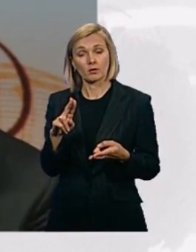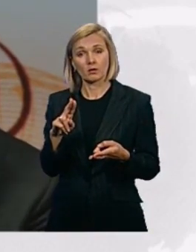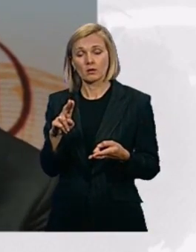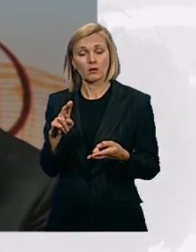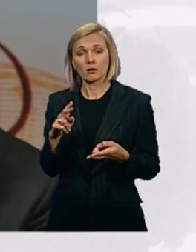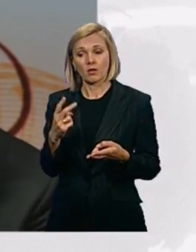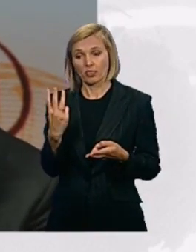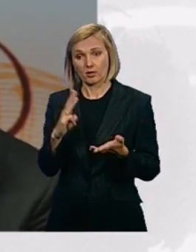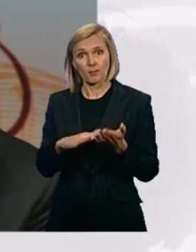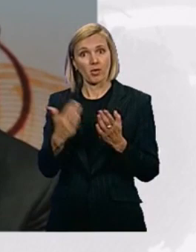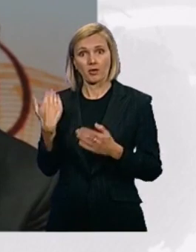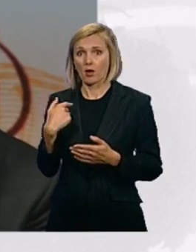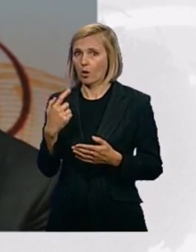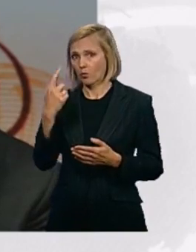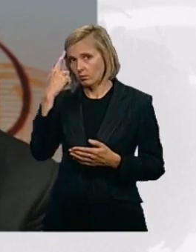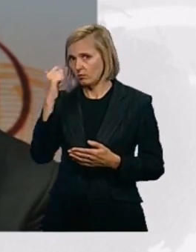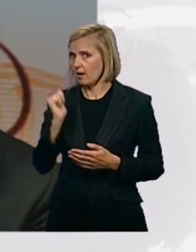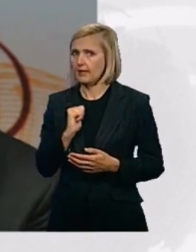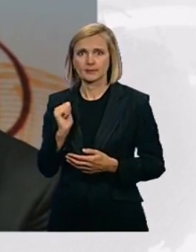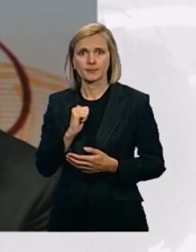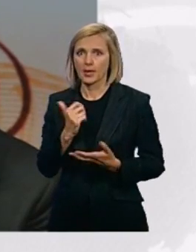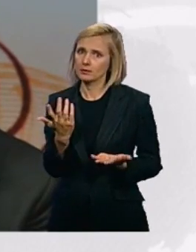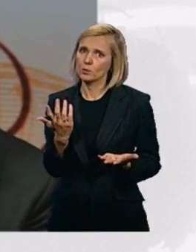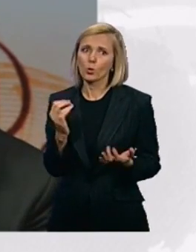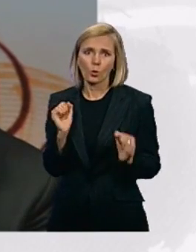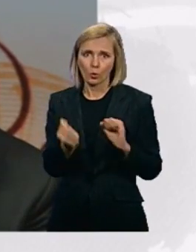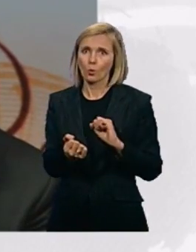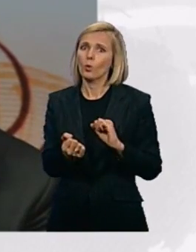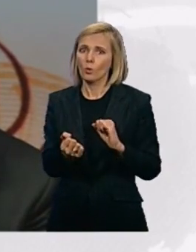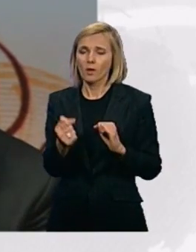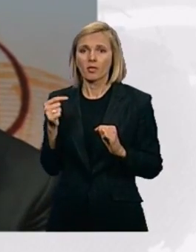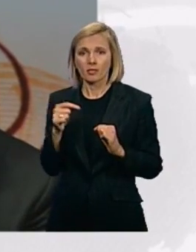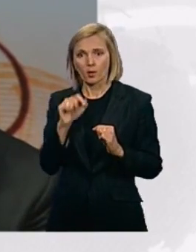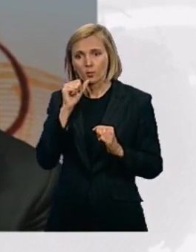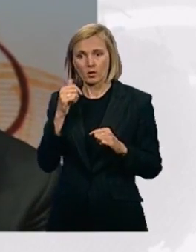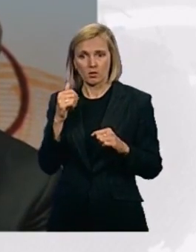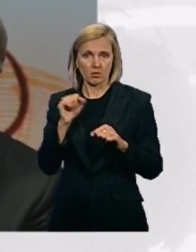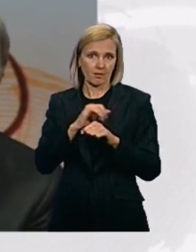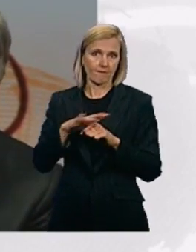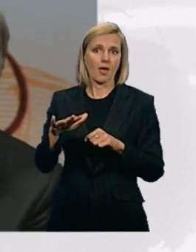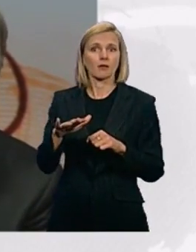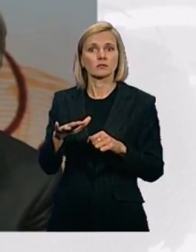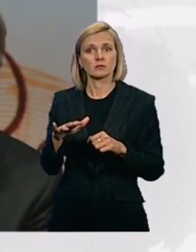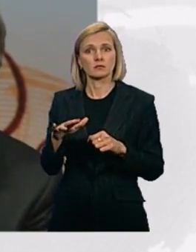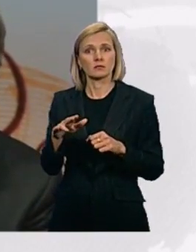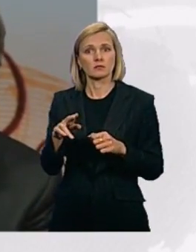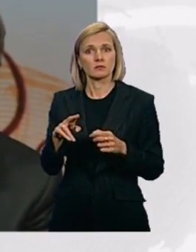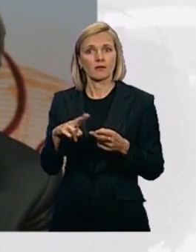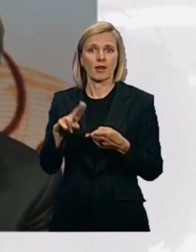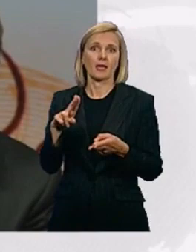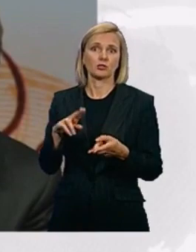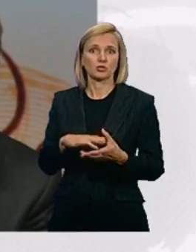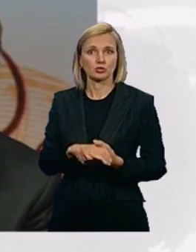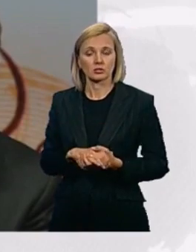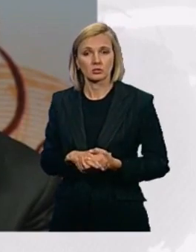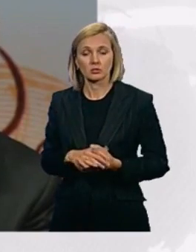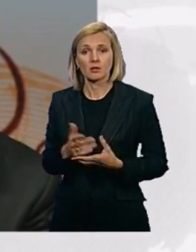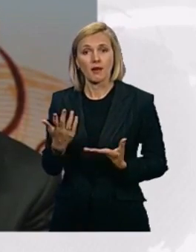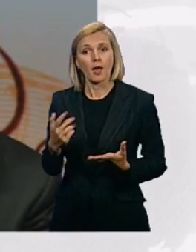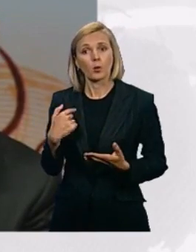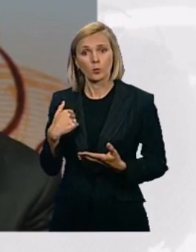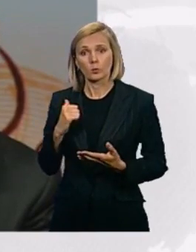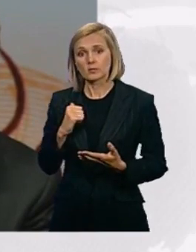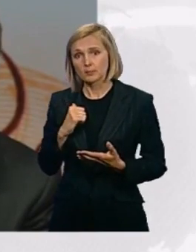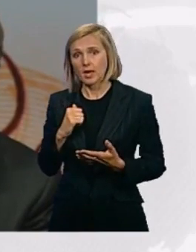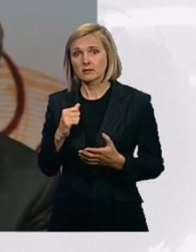ago, when we last met. That's a big change. It's going to have a big effect on inflation in the short run. People are now anticipating that there will be rises in